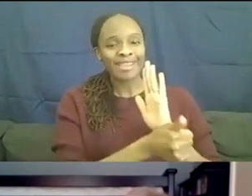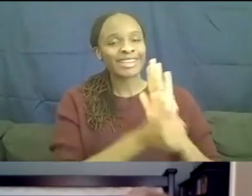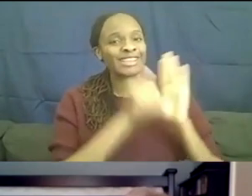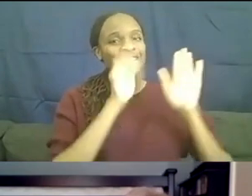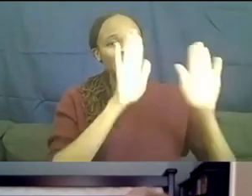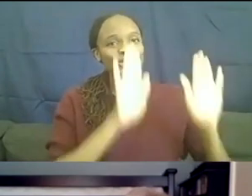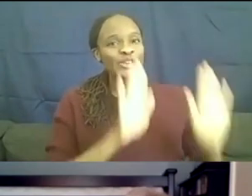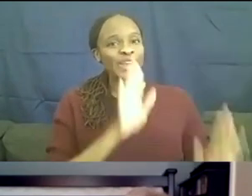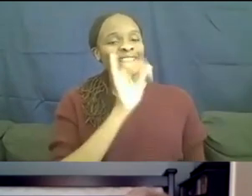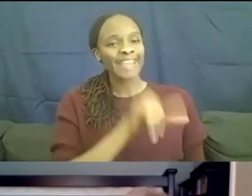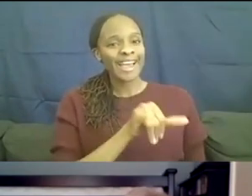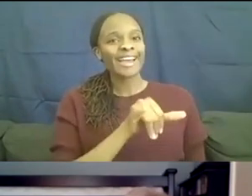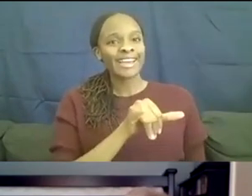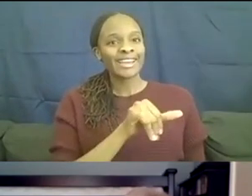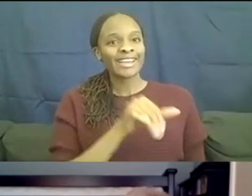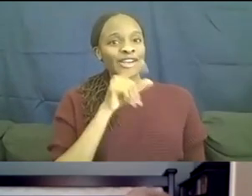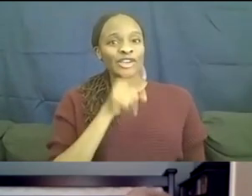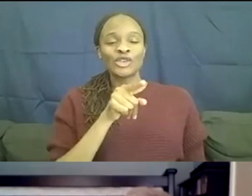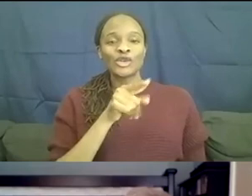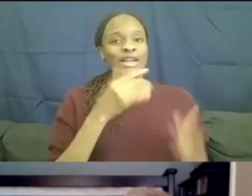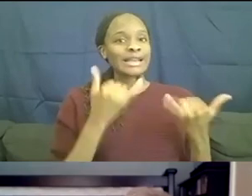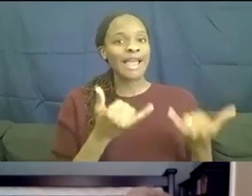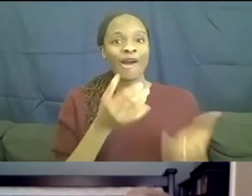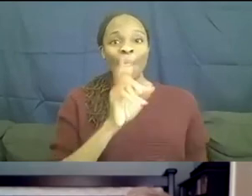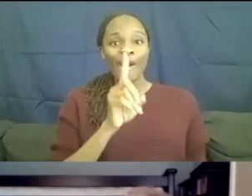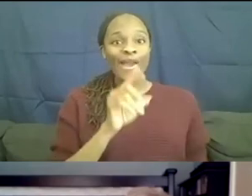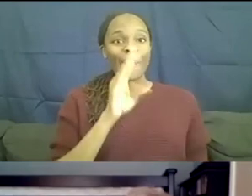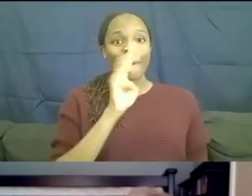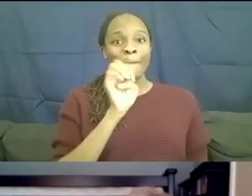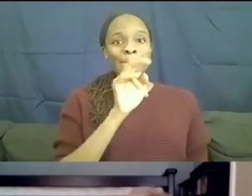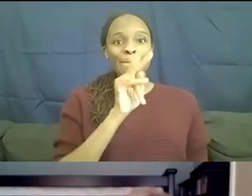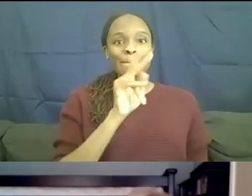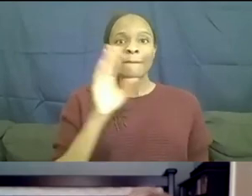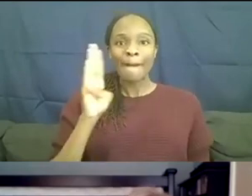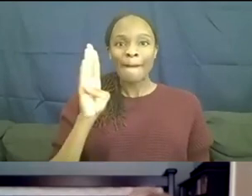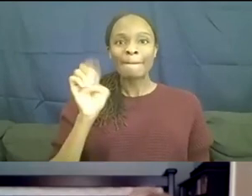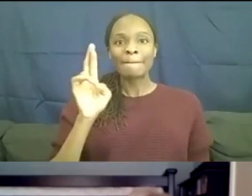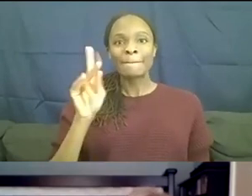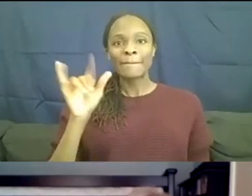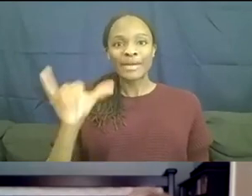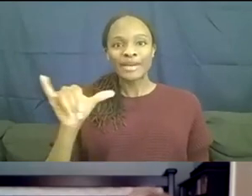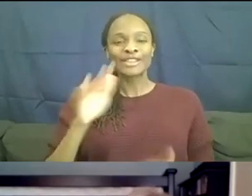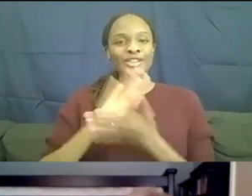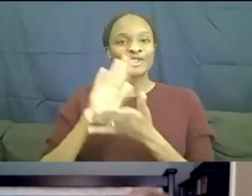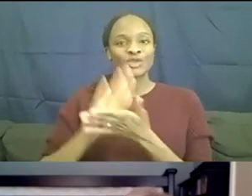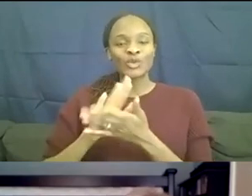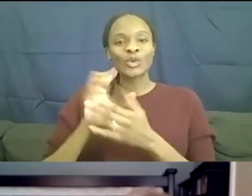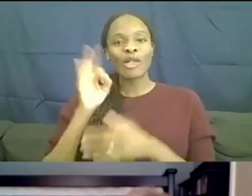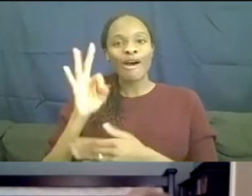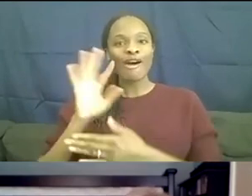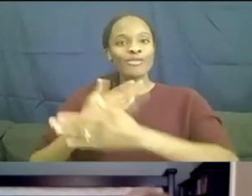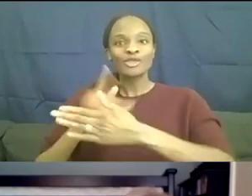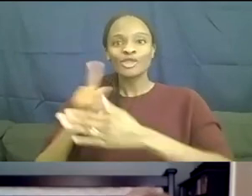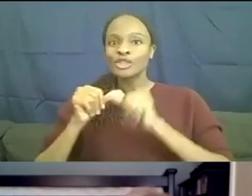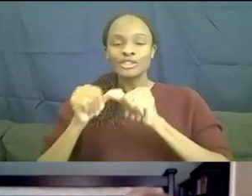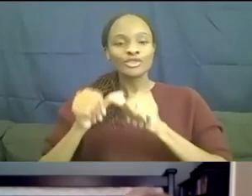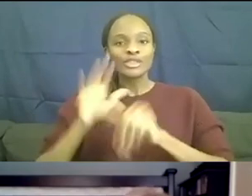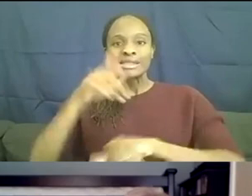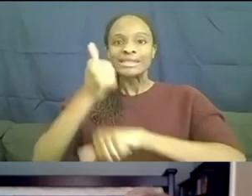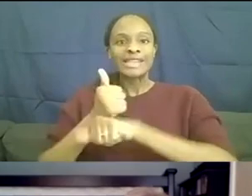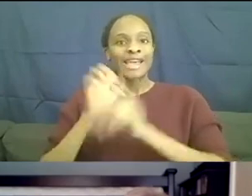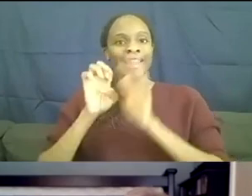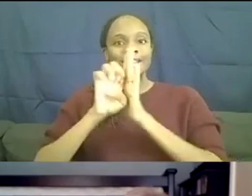you're at Berklee School of Music and really continuing to set example for everyone,